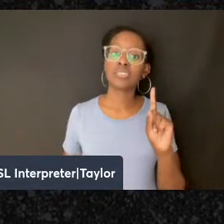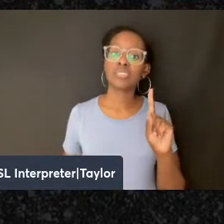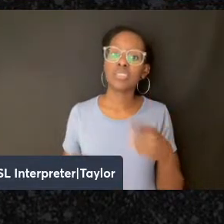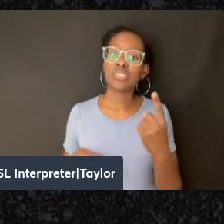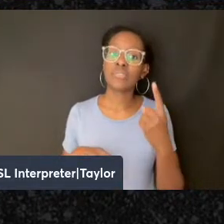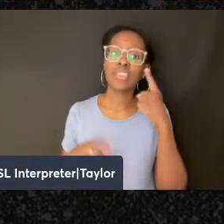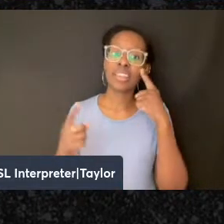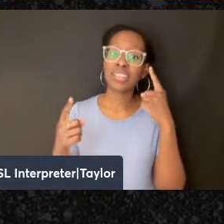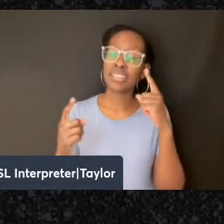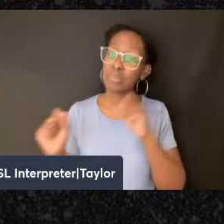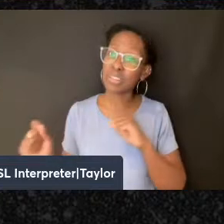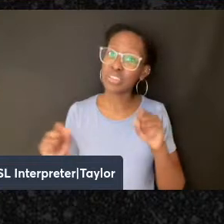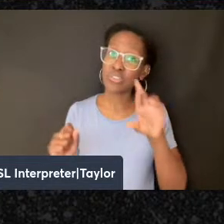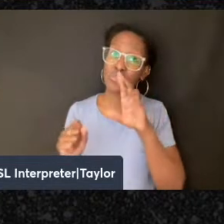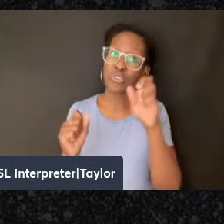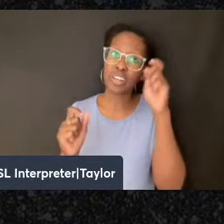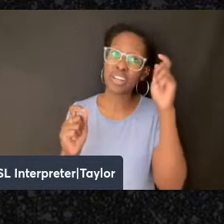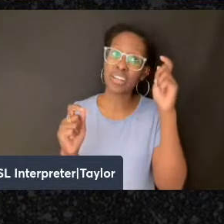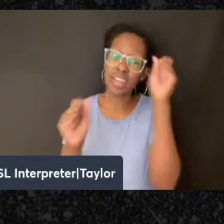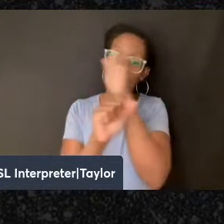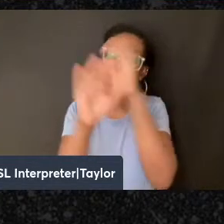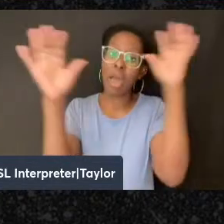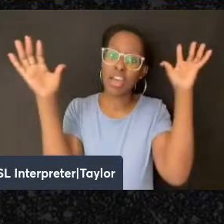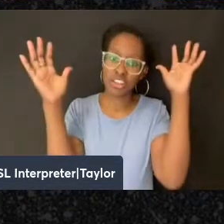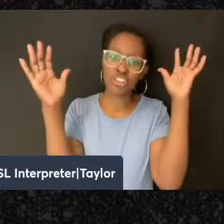potential for reimagining a post-Zionist landscape?